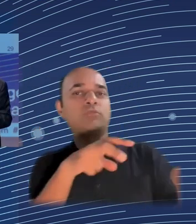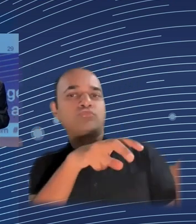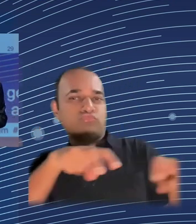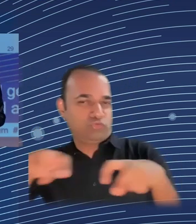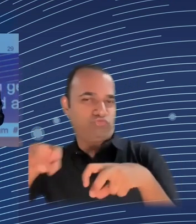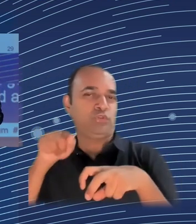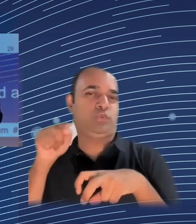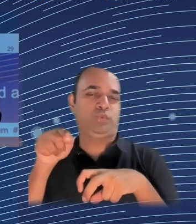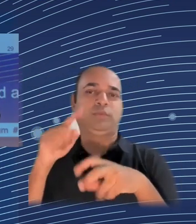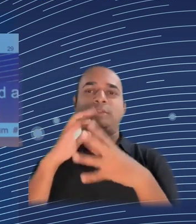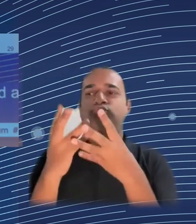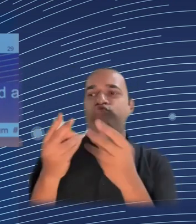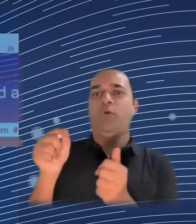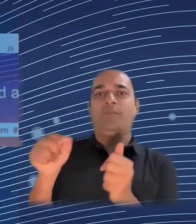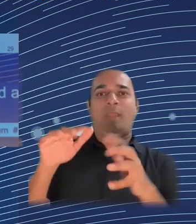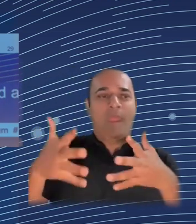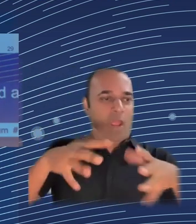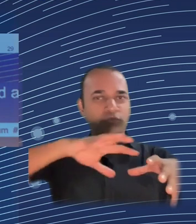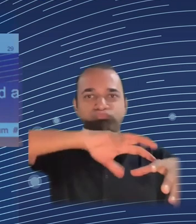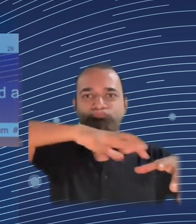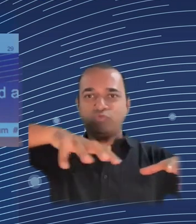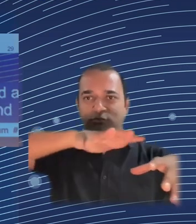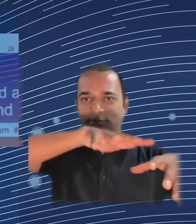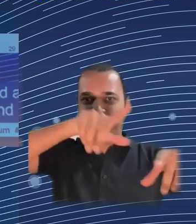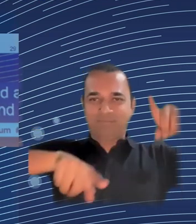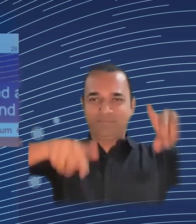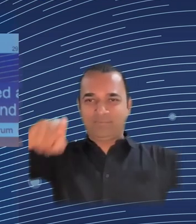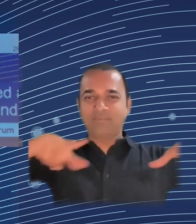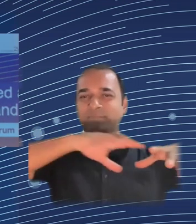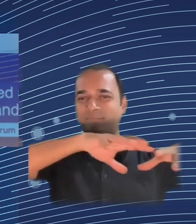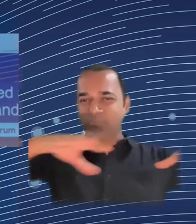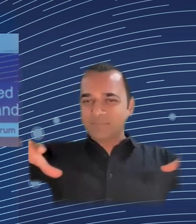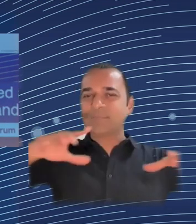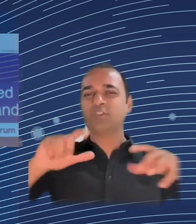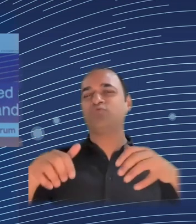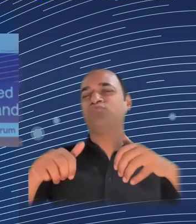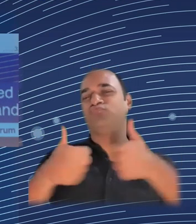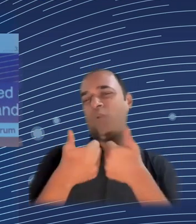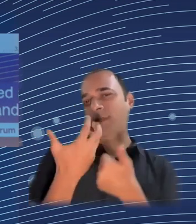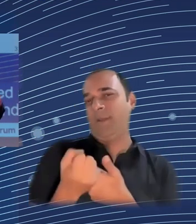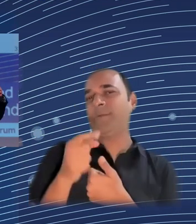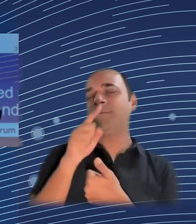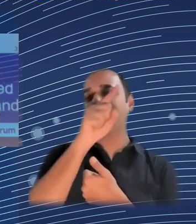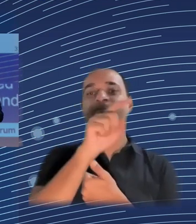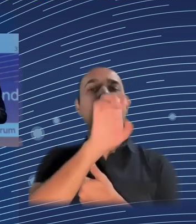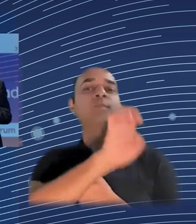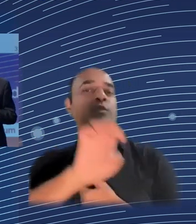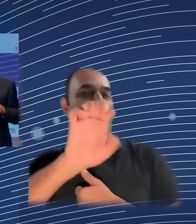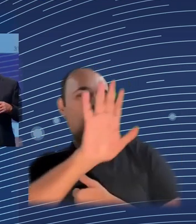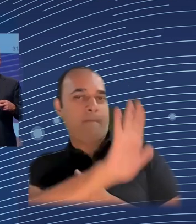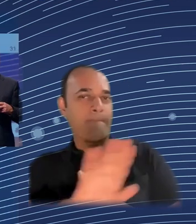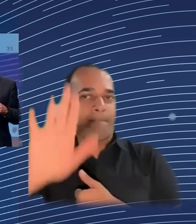and more dynamic in terms of considering different perspectives. And let me see if I can move this. And this is my last